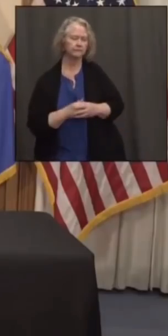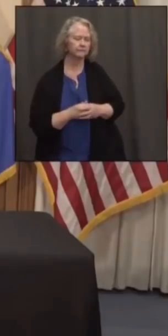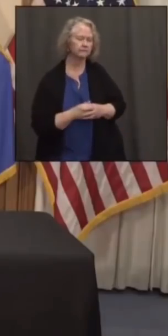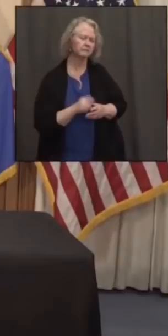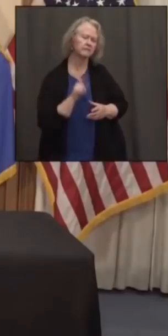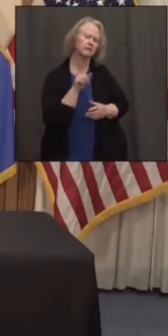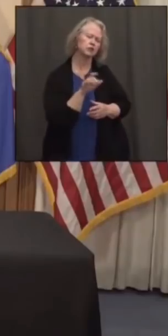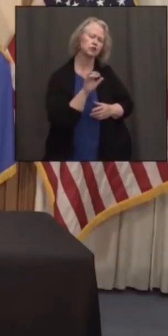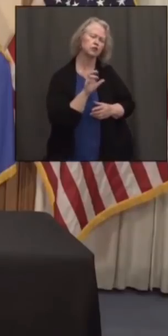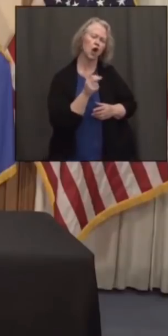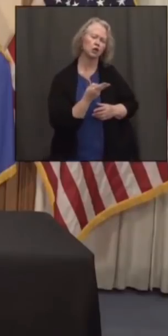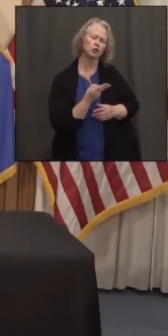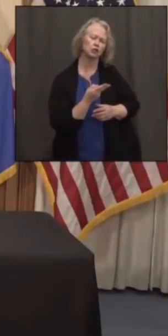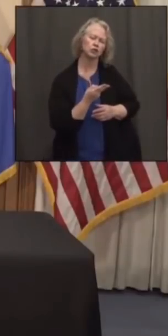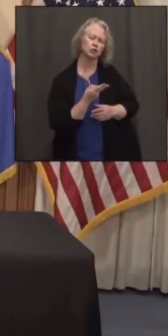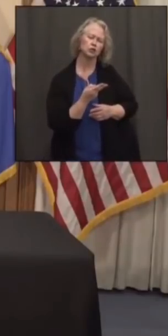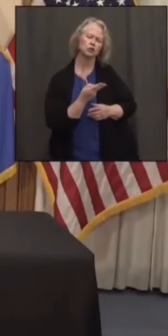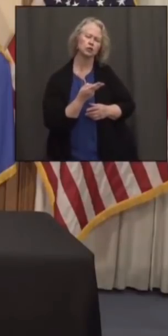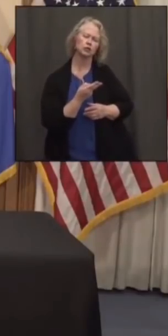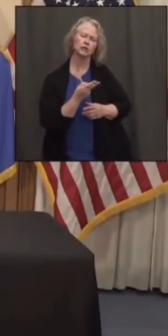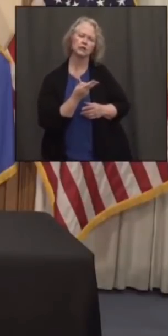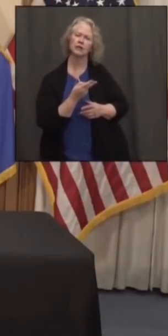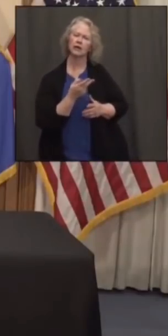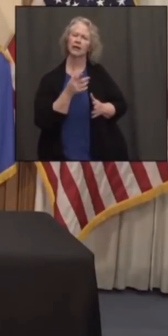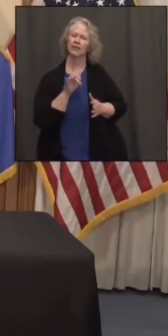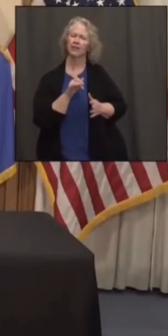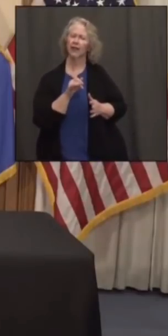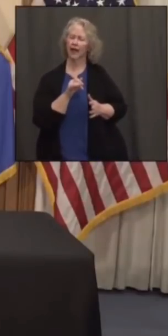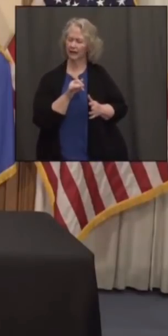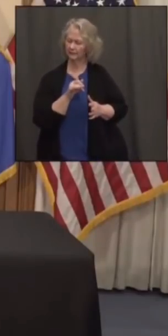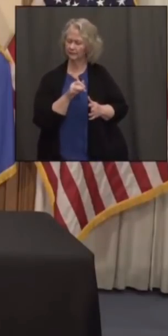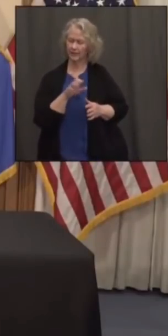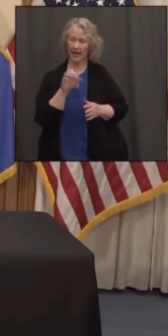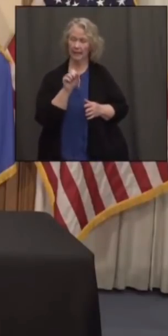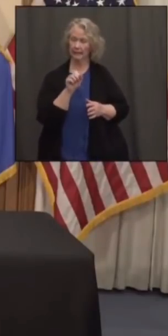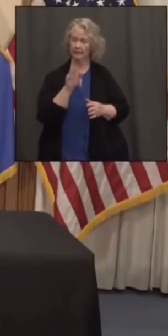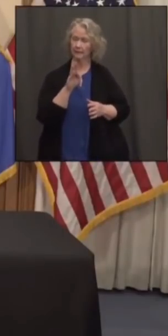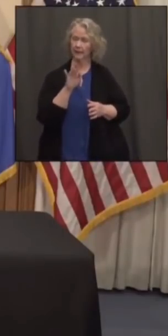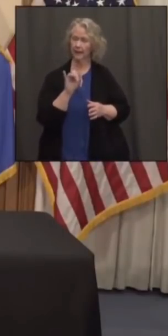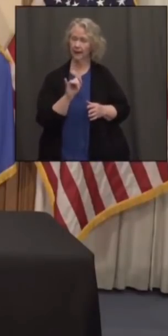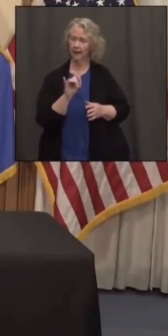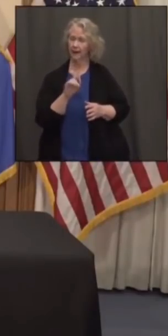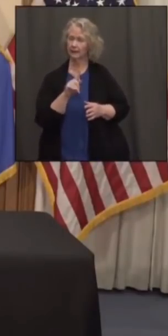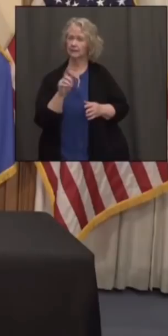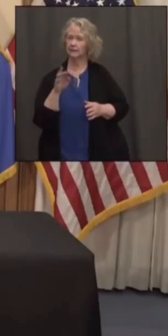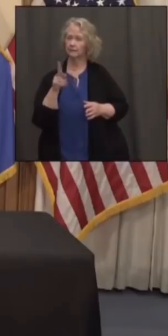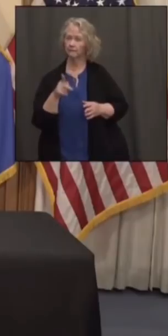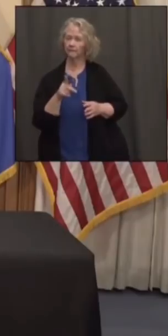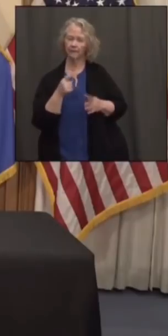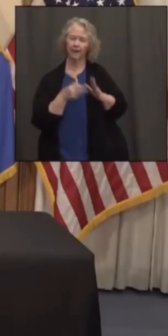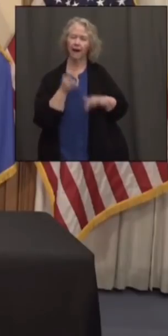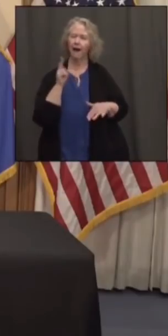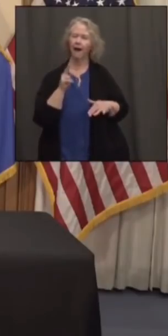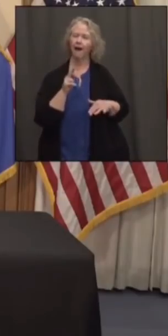how did we do with the high risk, the SBI zip codes this week? I think we were 1% off the last